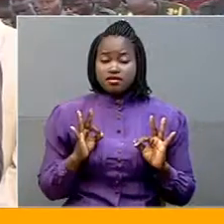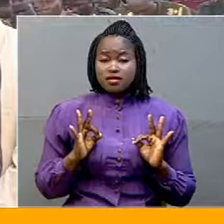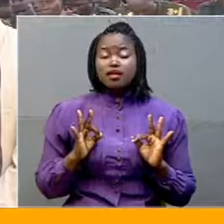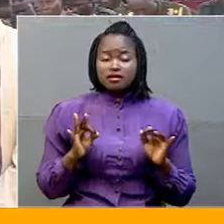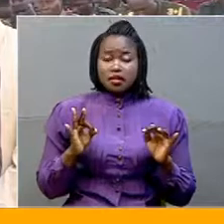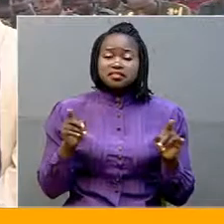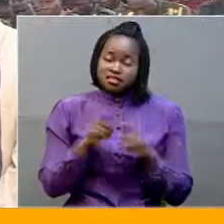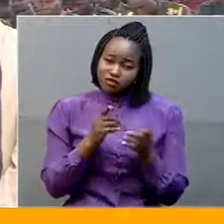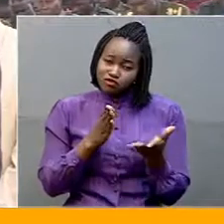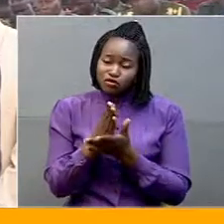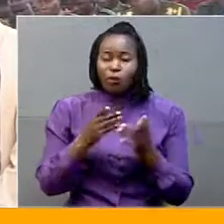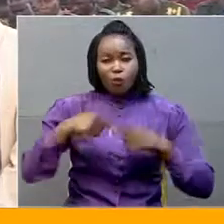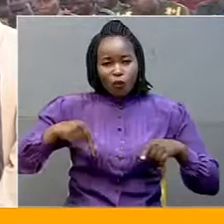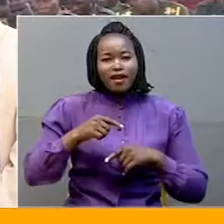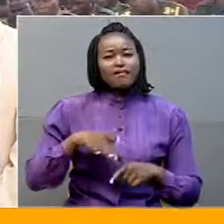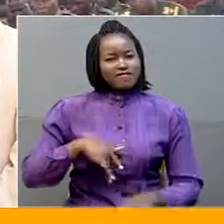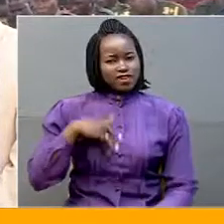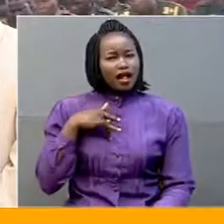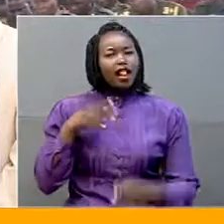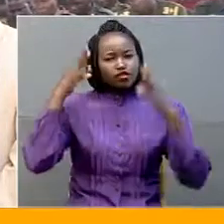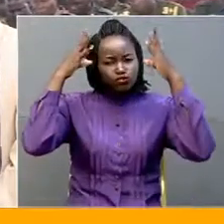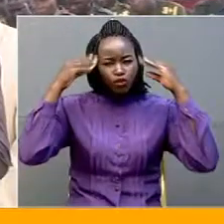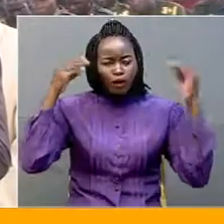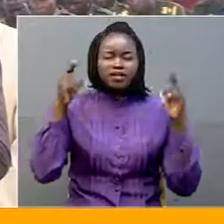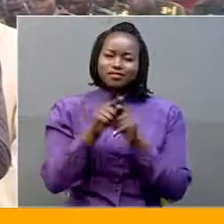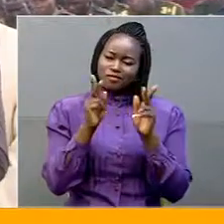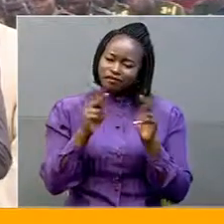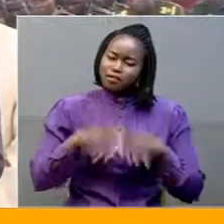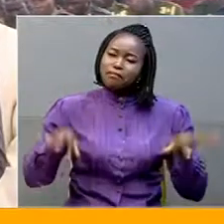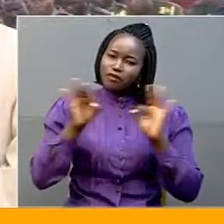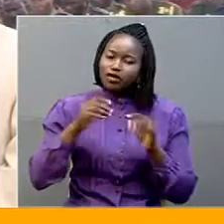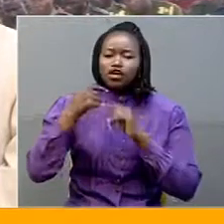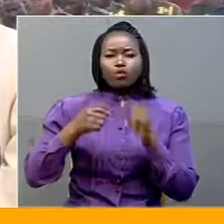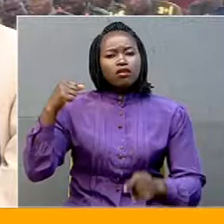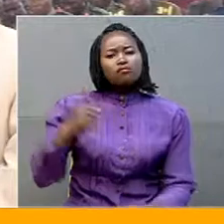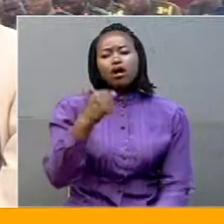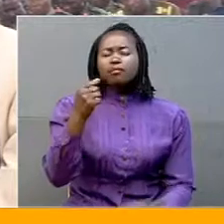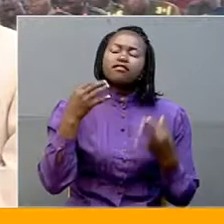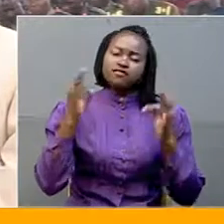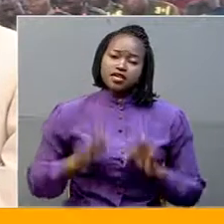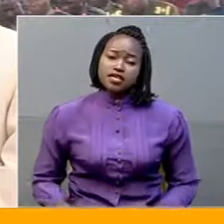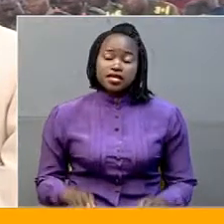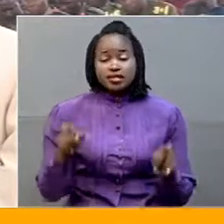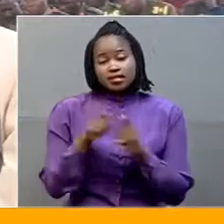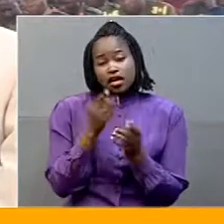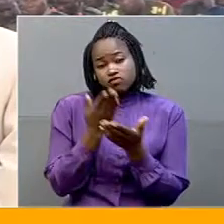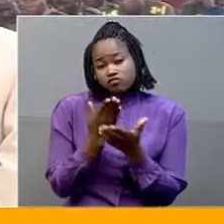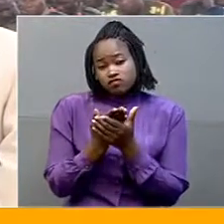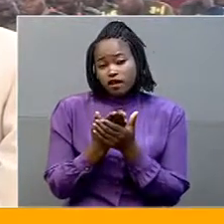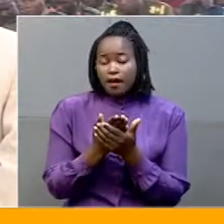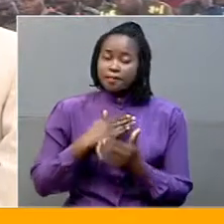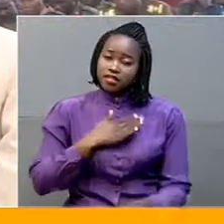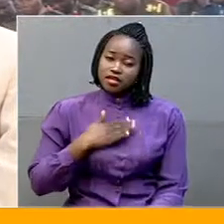really think in Somalia to be one day, one time. And Mr. President, kindly we request from you,